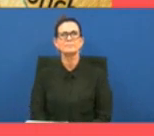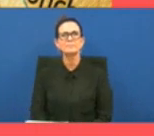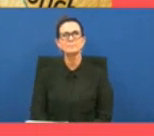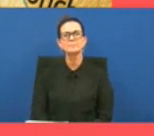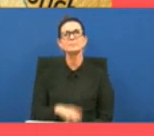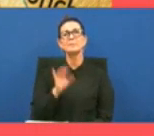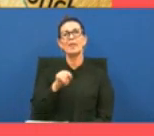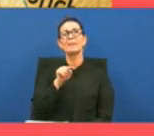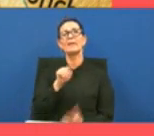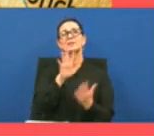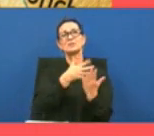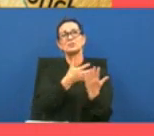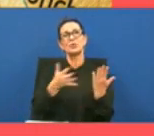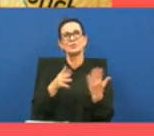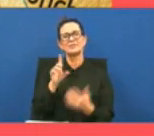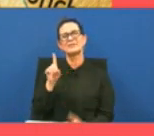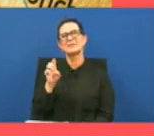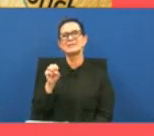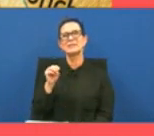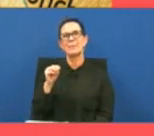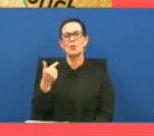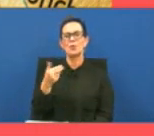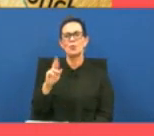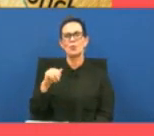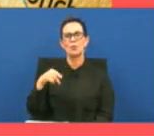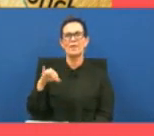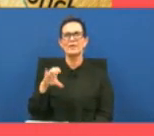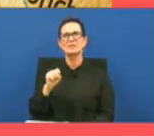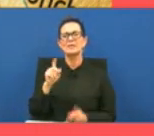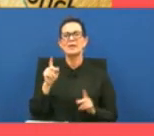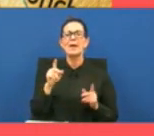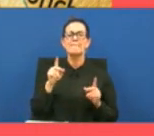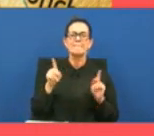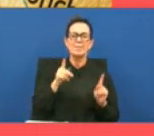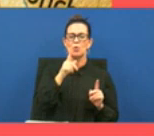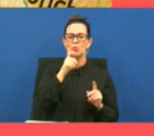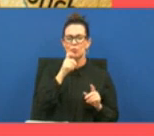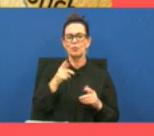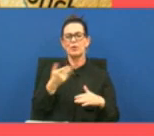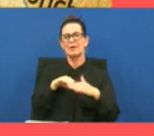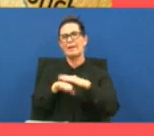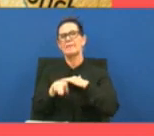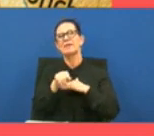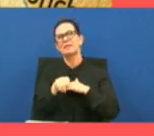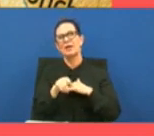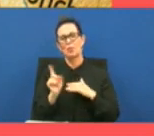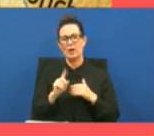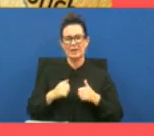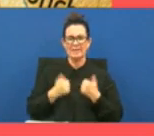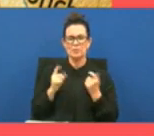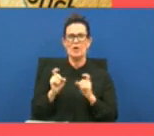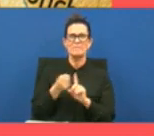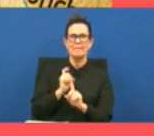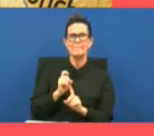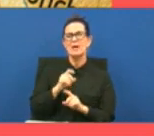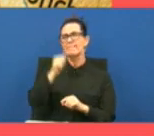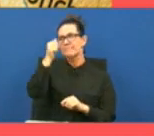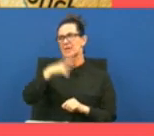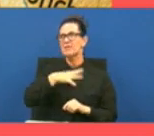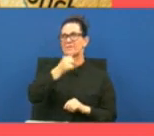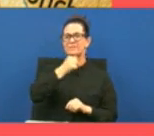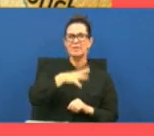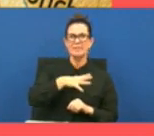this chart represents the demographics so of the individuals who are admitted to the facility 73 of them are male 27